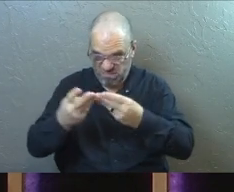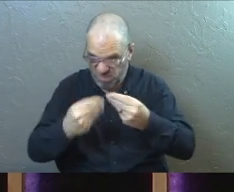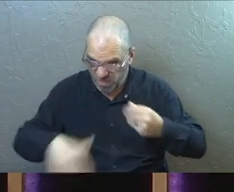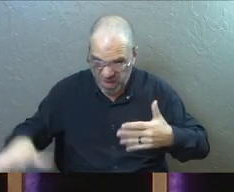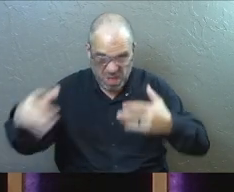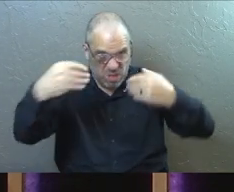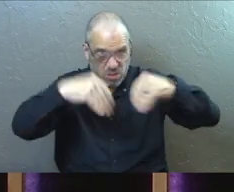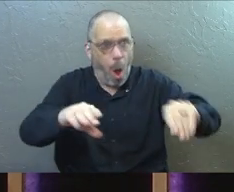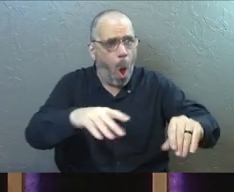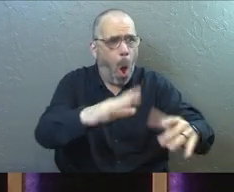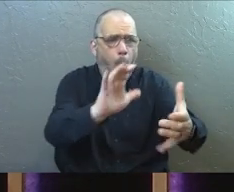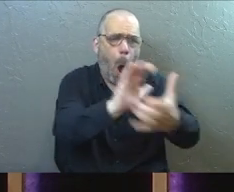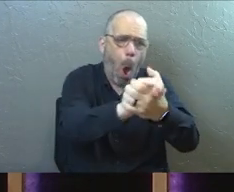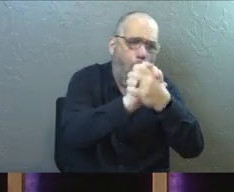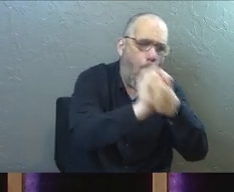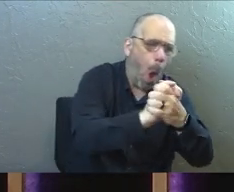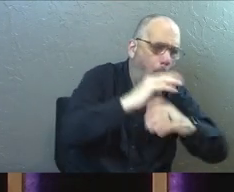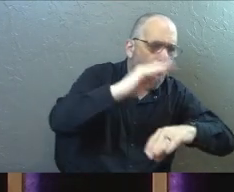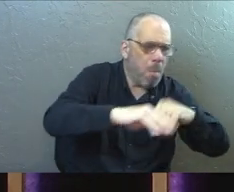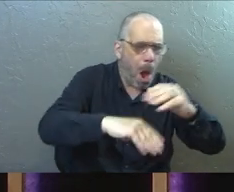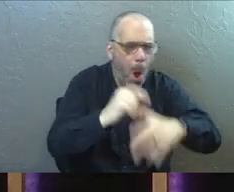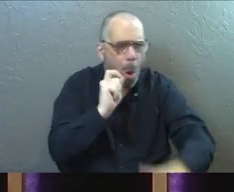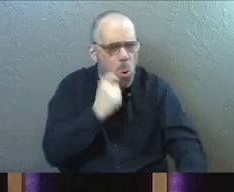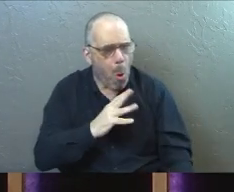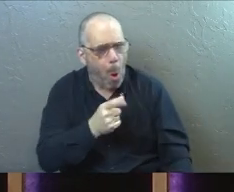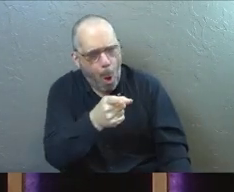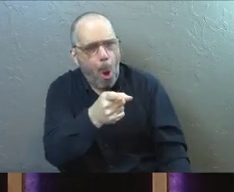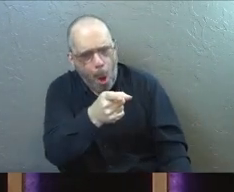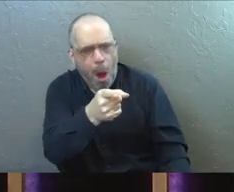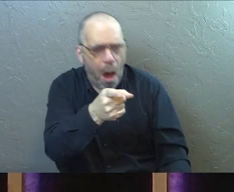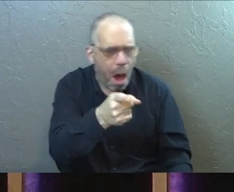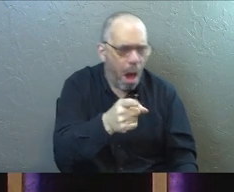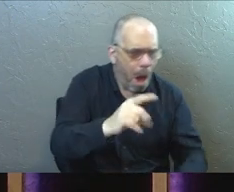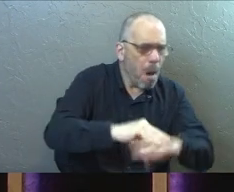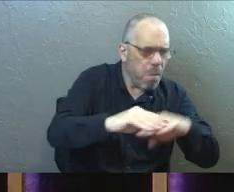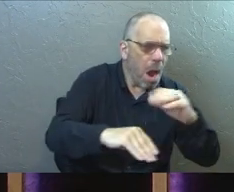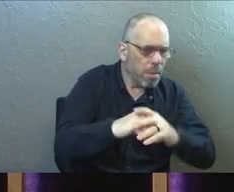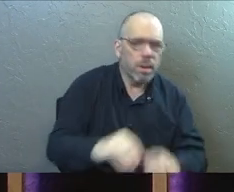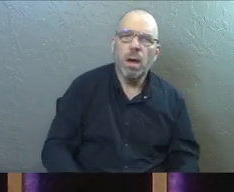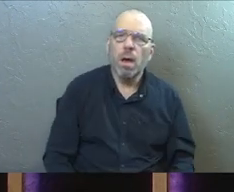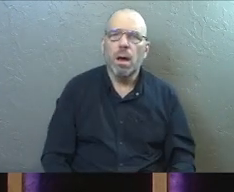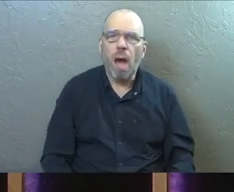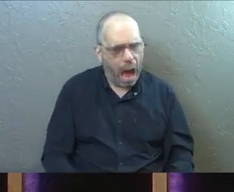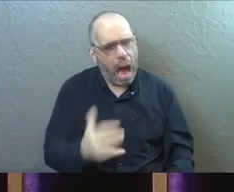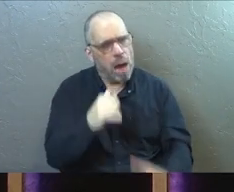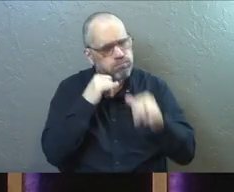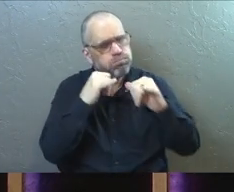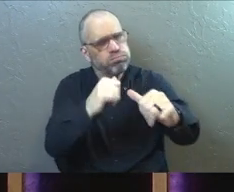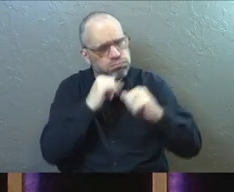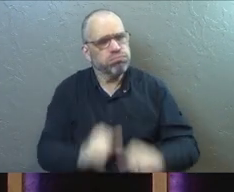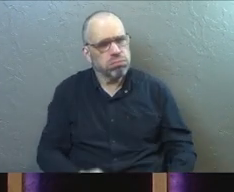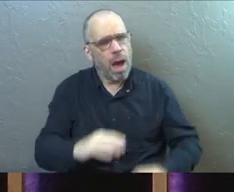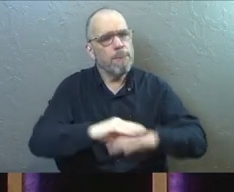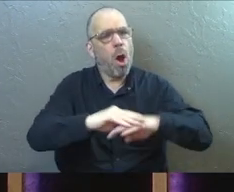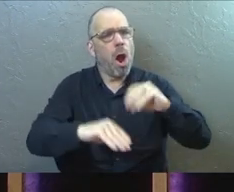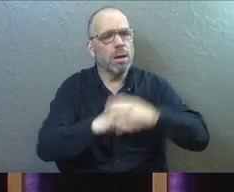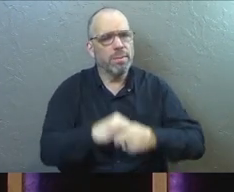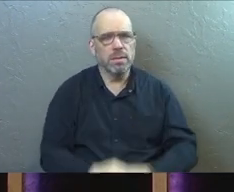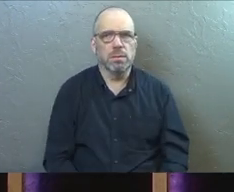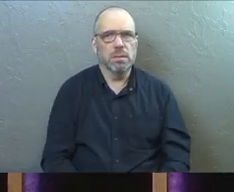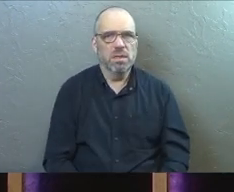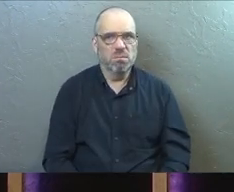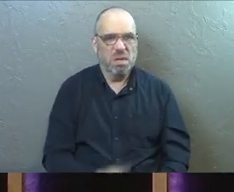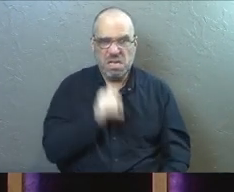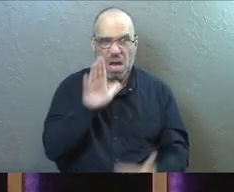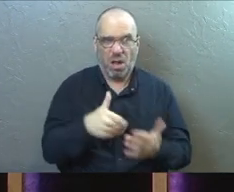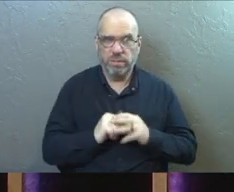and everybody's patting him on the back thinking he's the coolest Christian ever. I want to look as cool as he did, but I don't